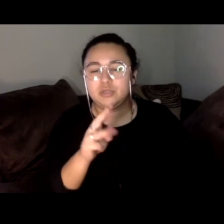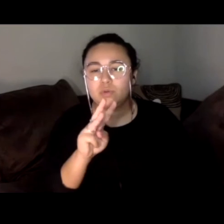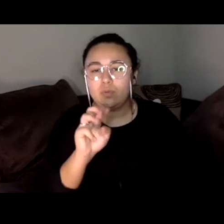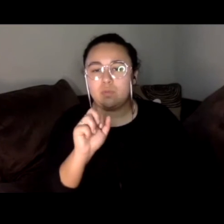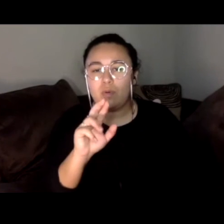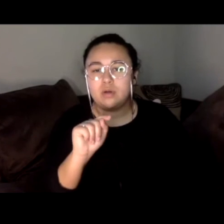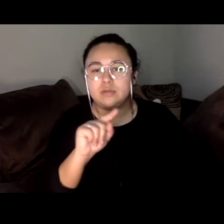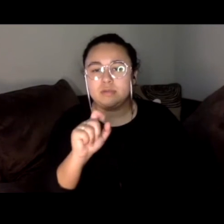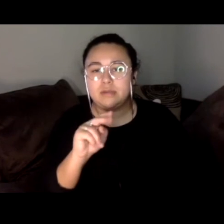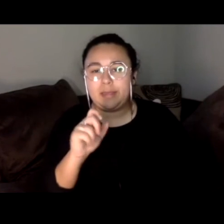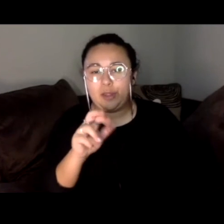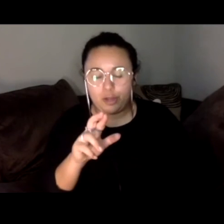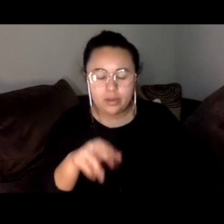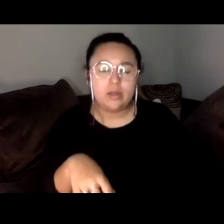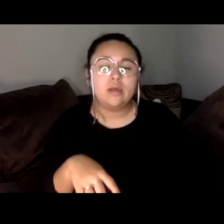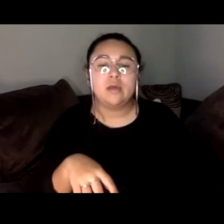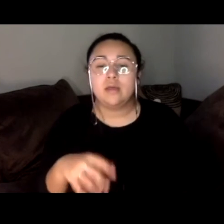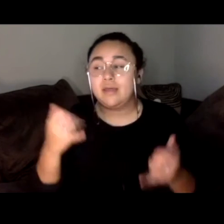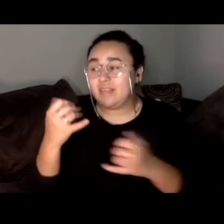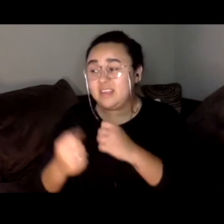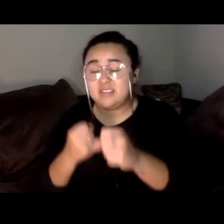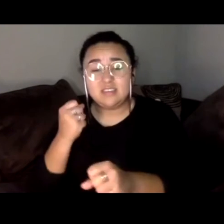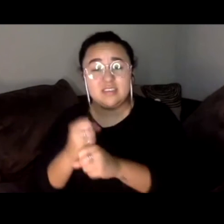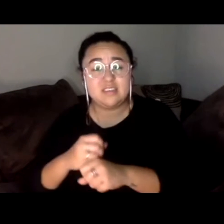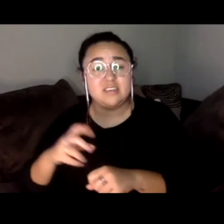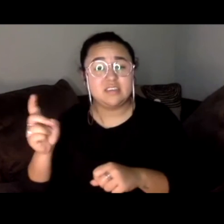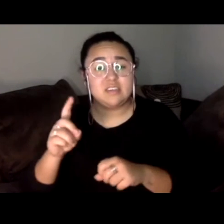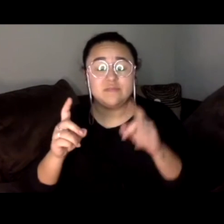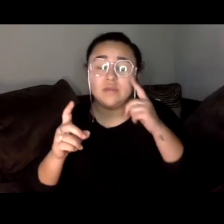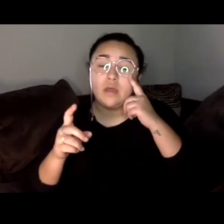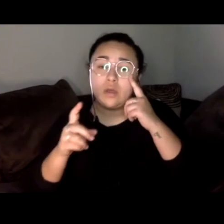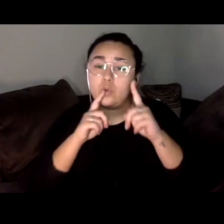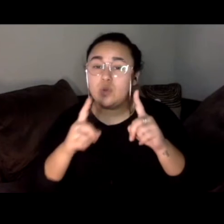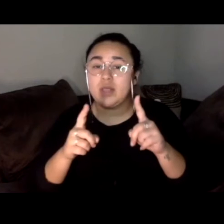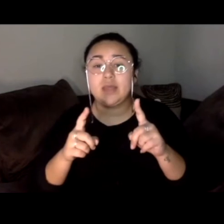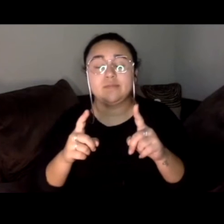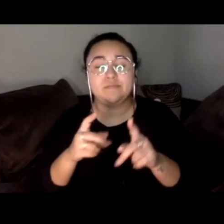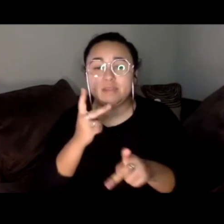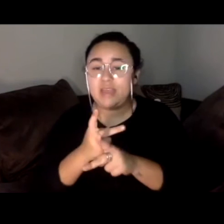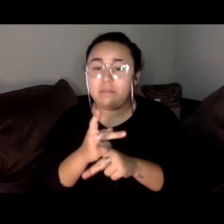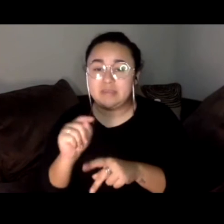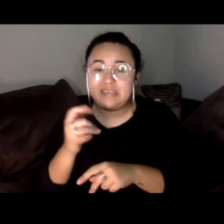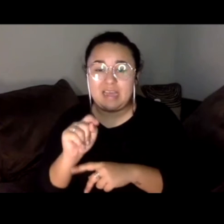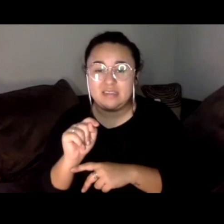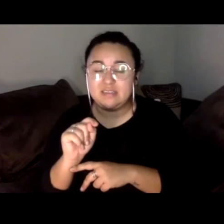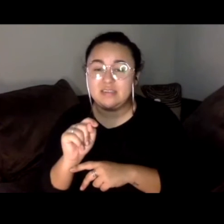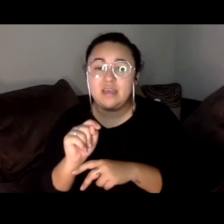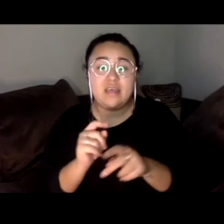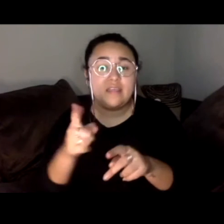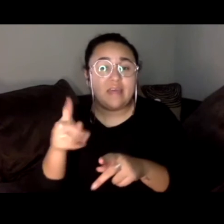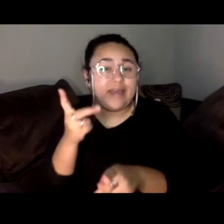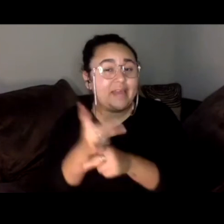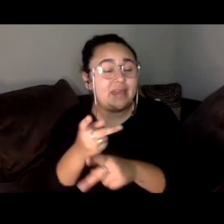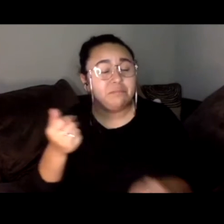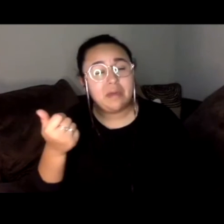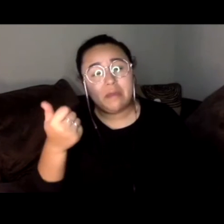year, the Democrats were really, they kept things really tight. So they ended up essentially keeping any